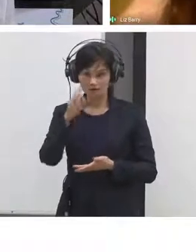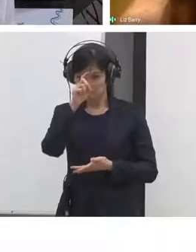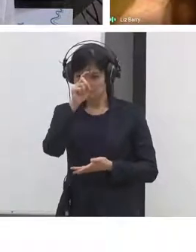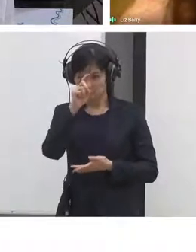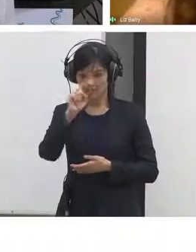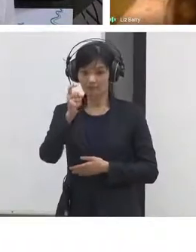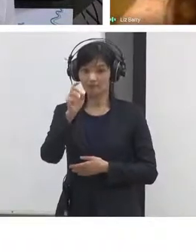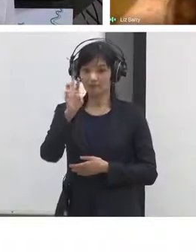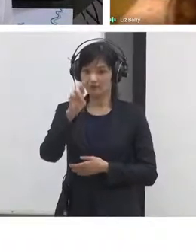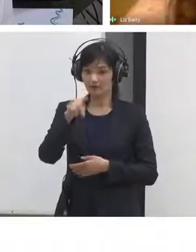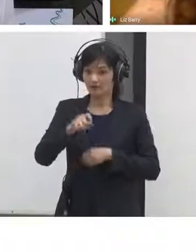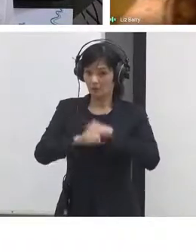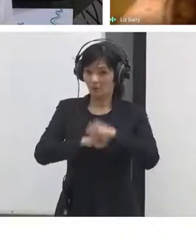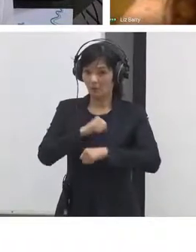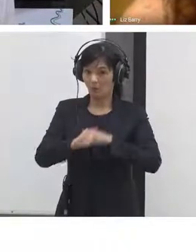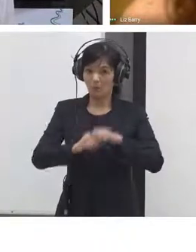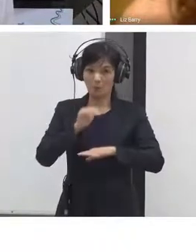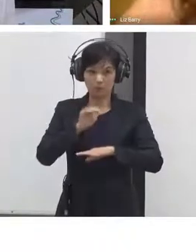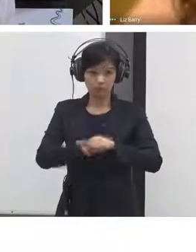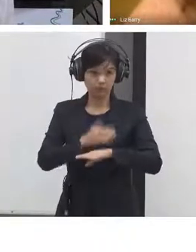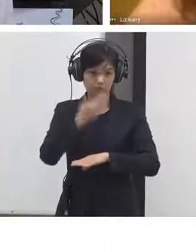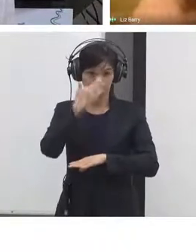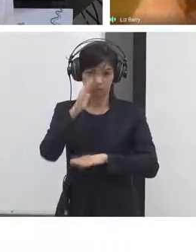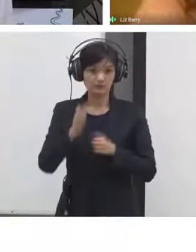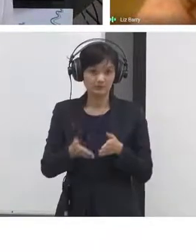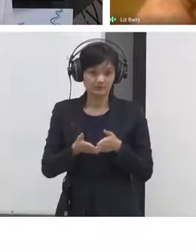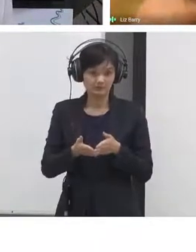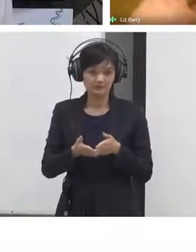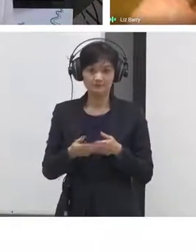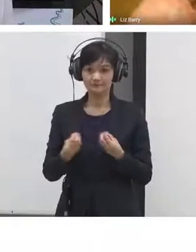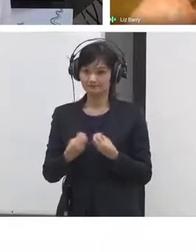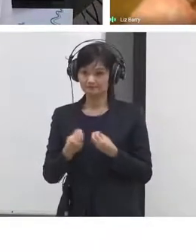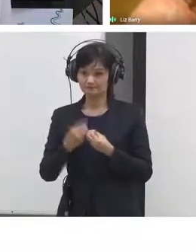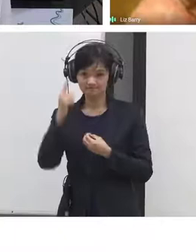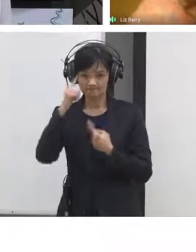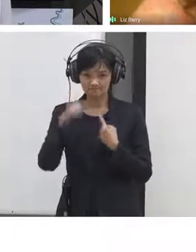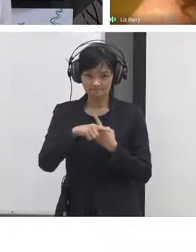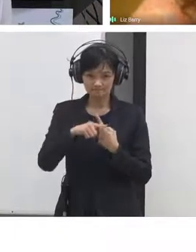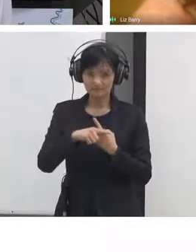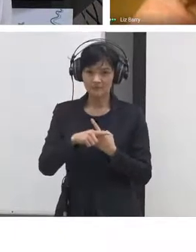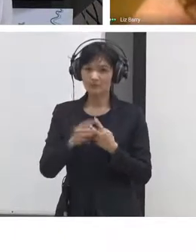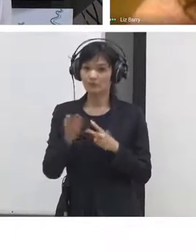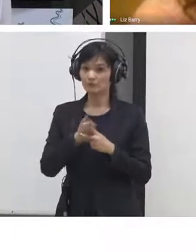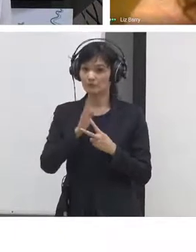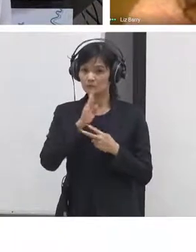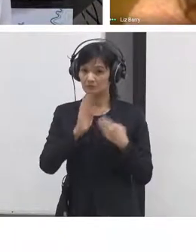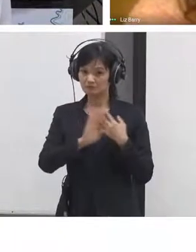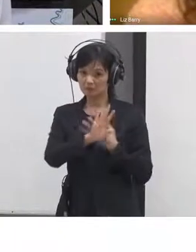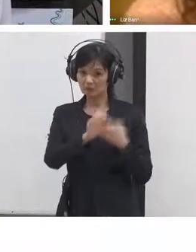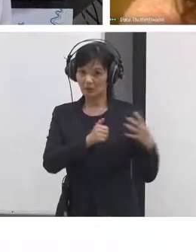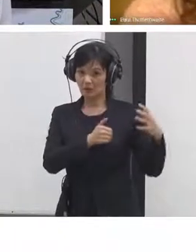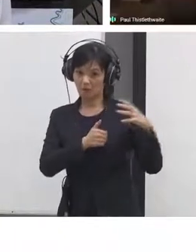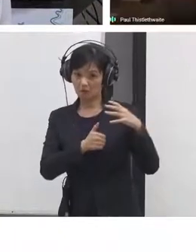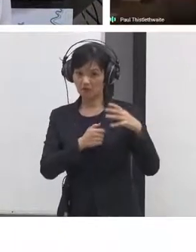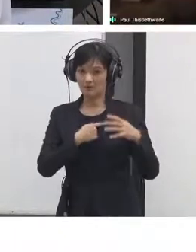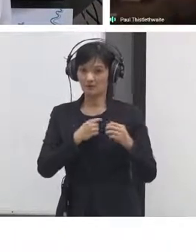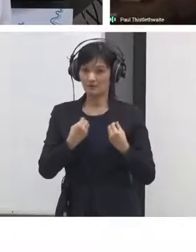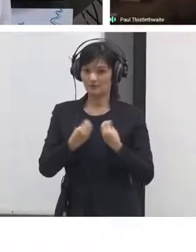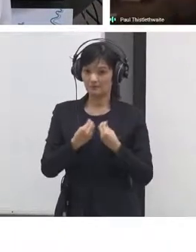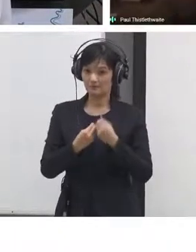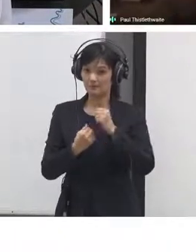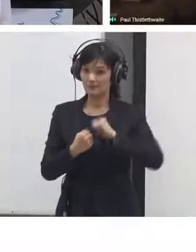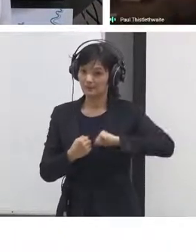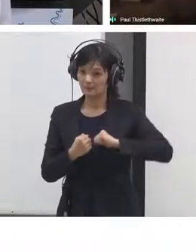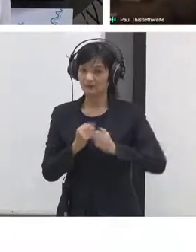massive power systems Paul, does that give you any ideas of anything to add? Yeah, no, I think you described that quite